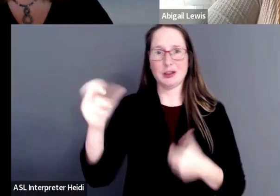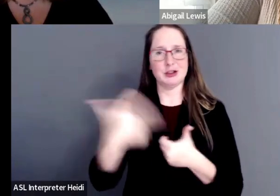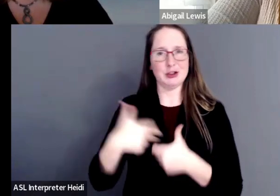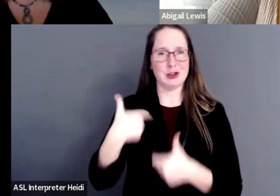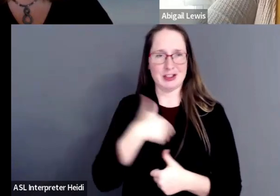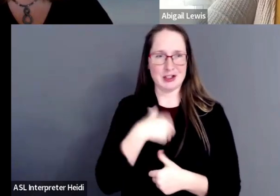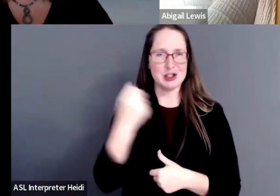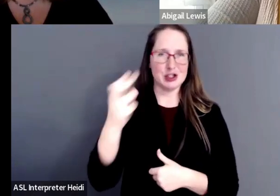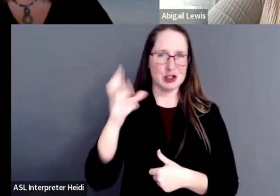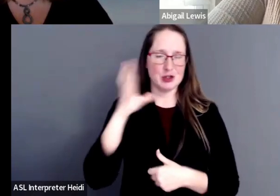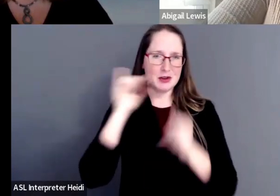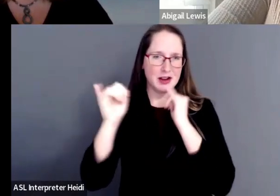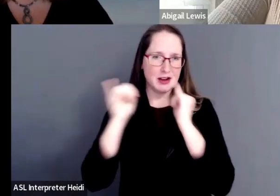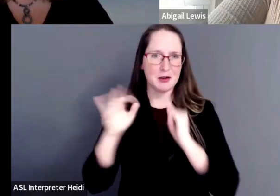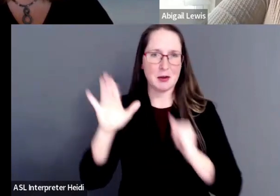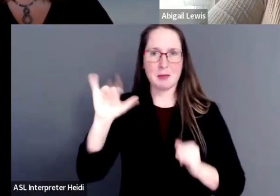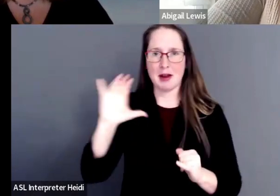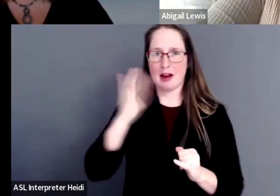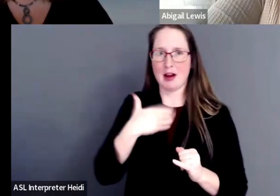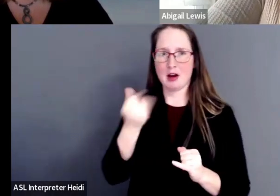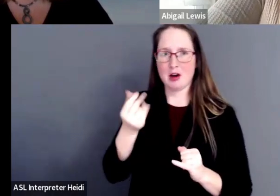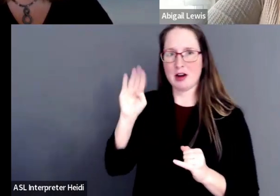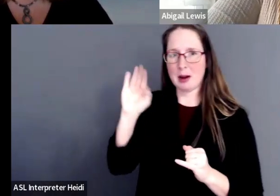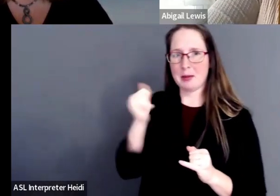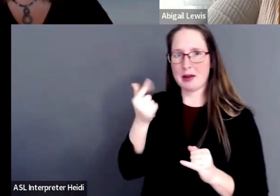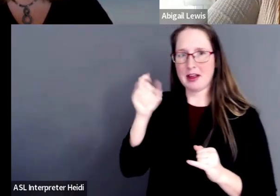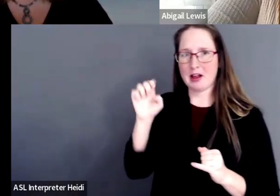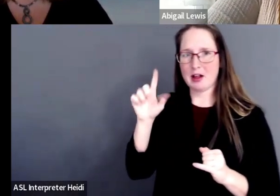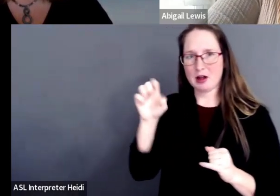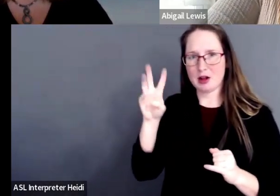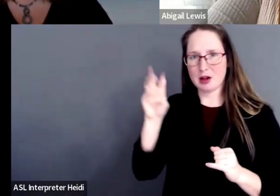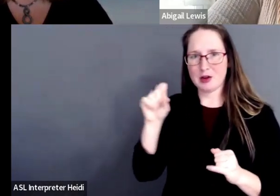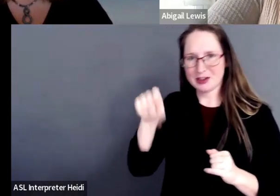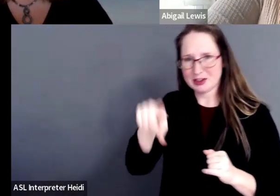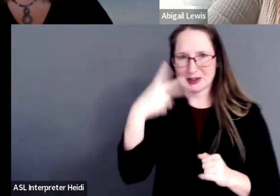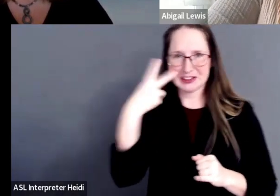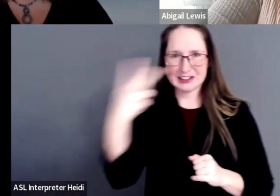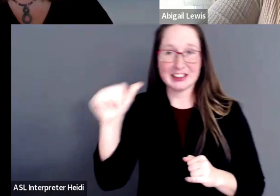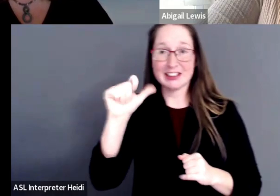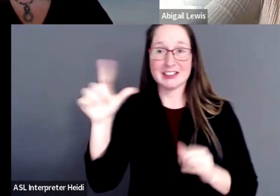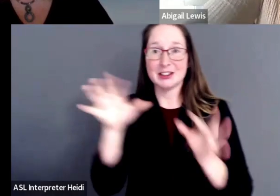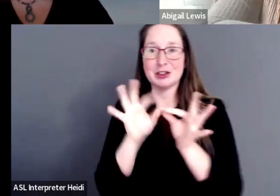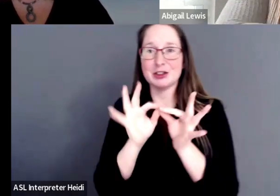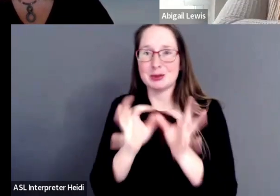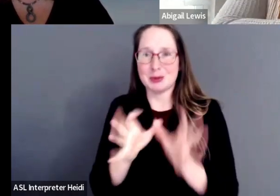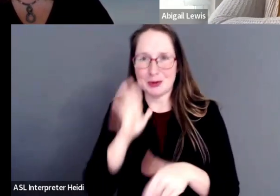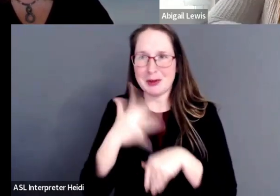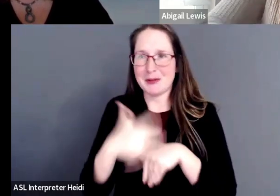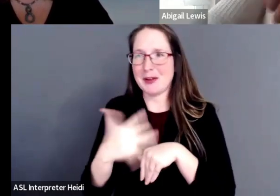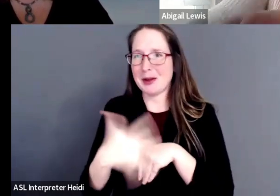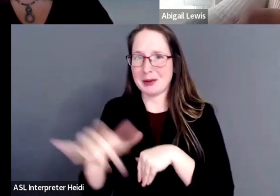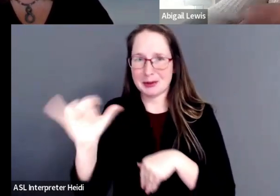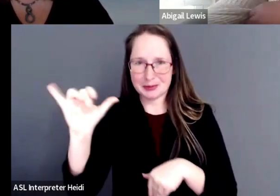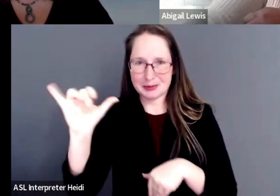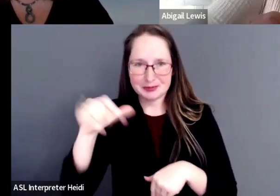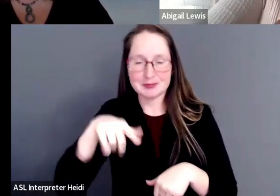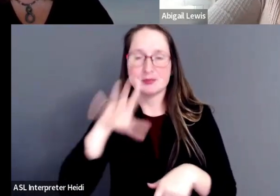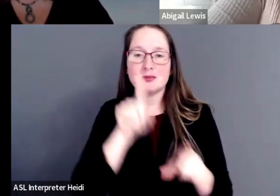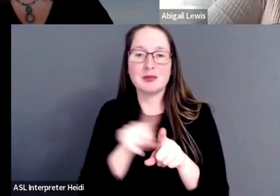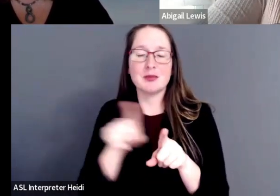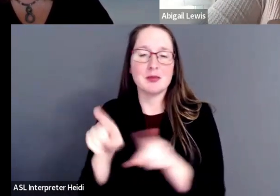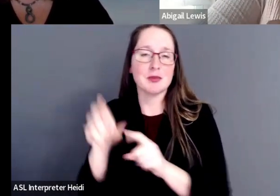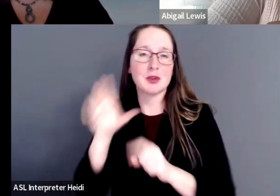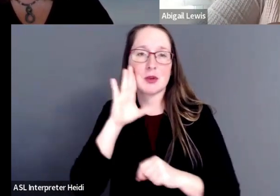She will be interviewed by our very own Abigail Lewis. As you see, ASL interpretation will be provided. This will also be